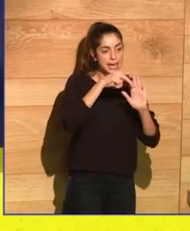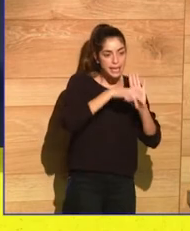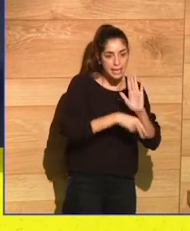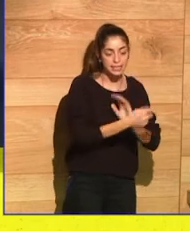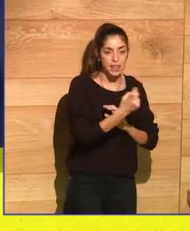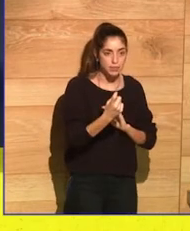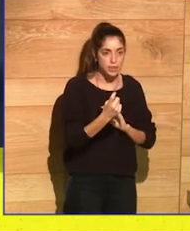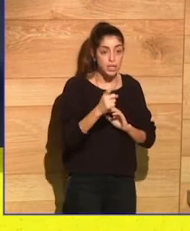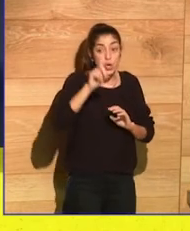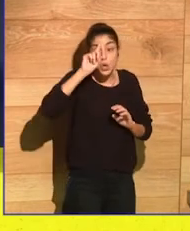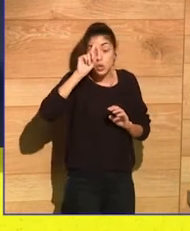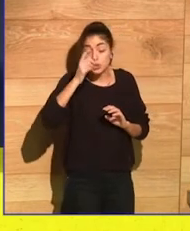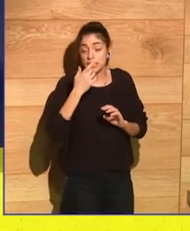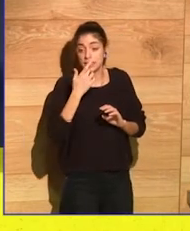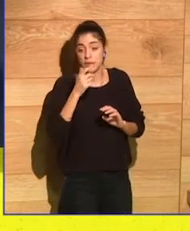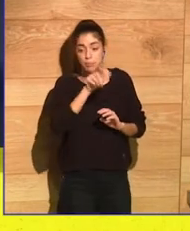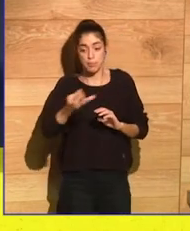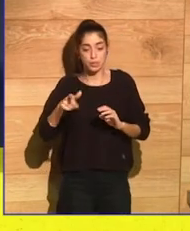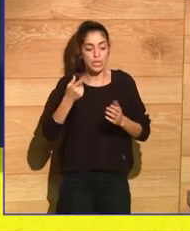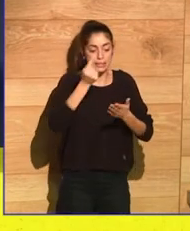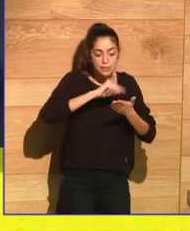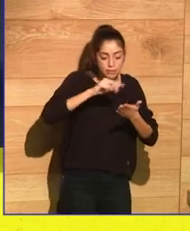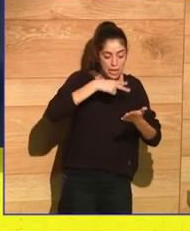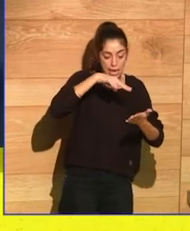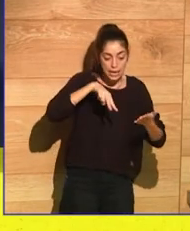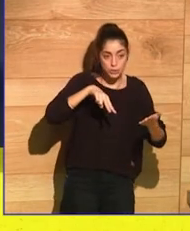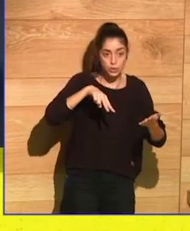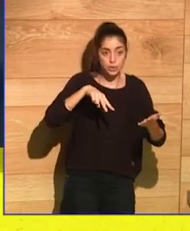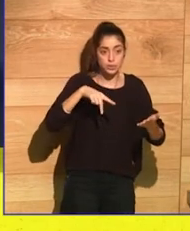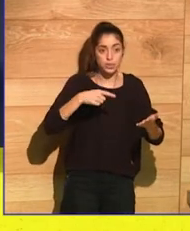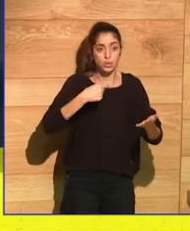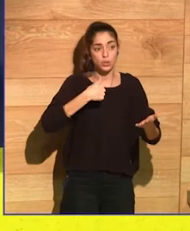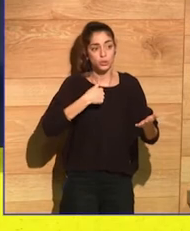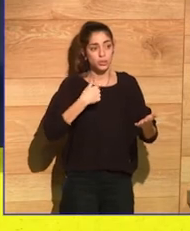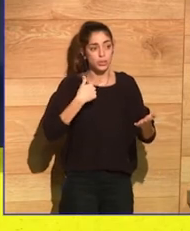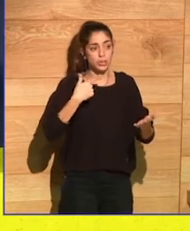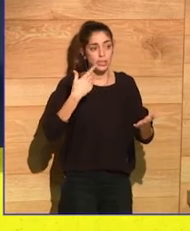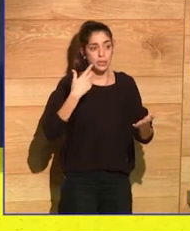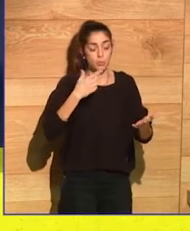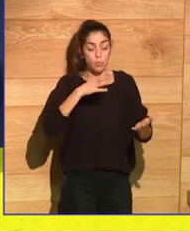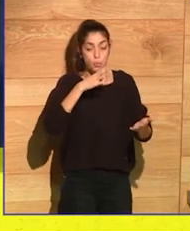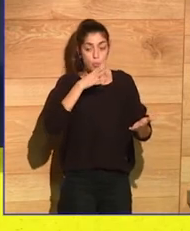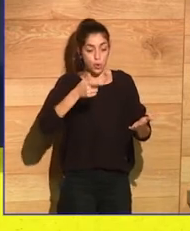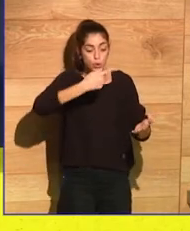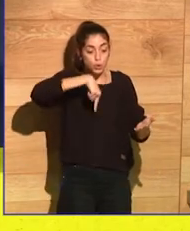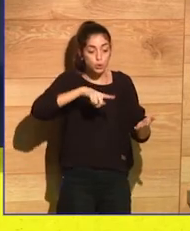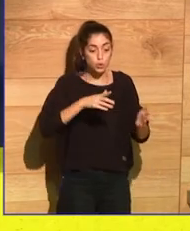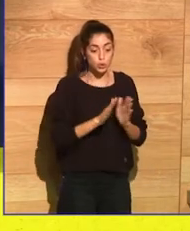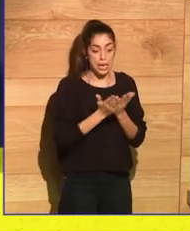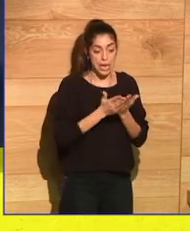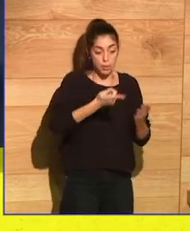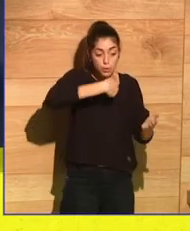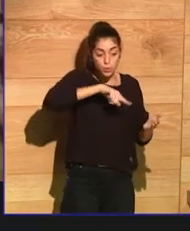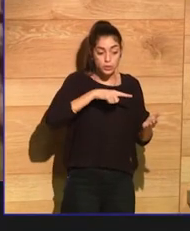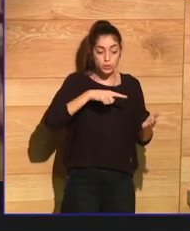have certain rules. Maybe we as readers are caught by this type of situations because we are solitary